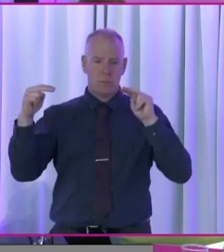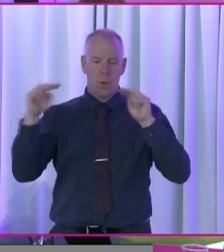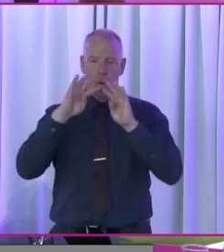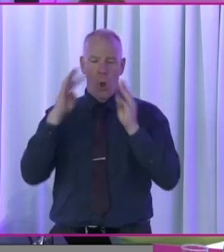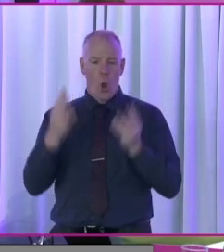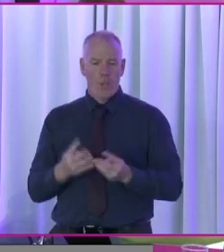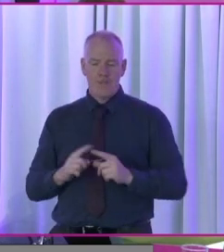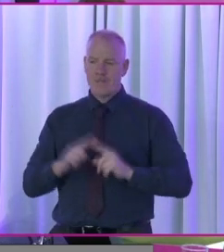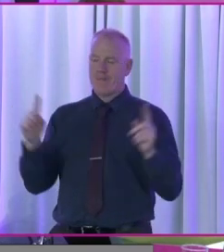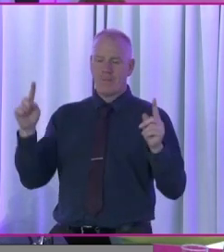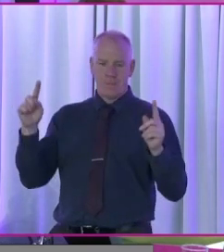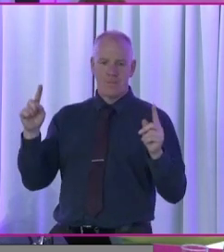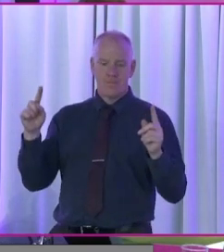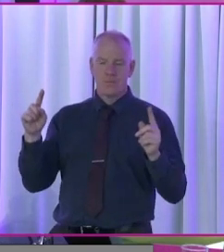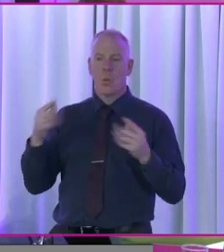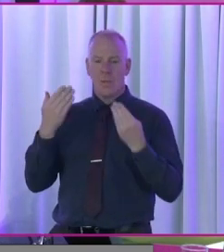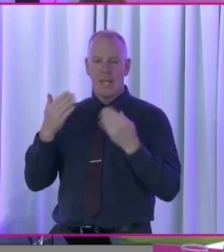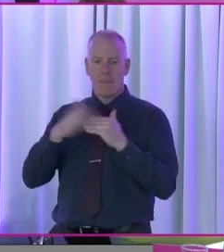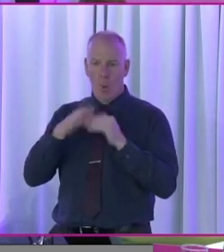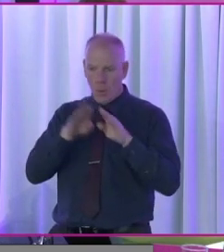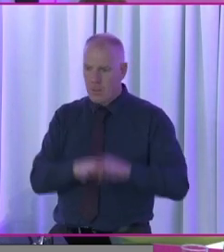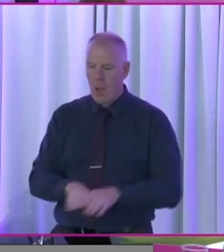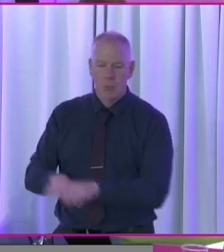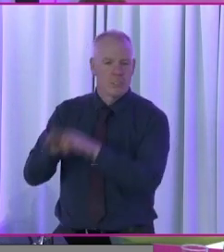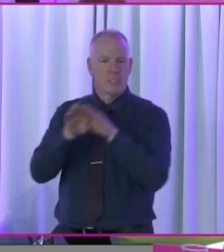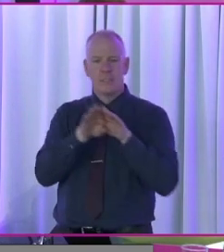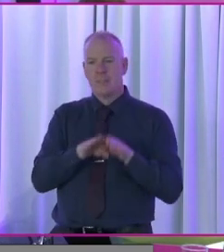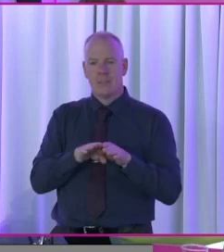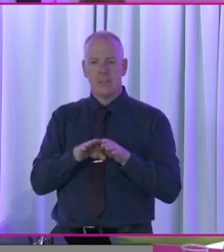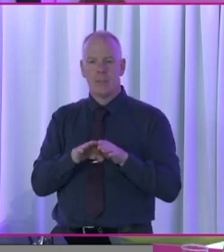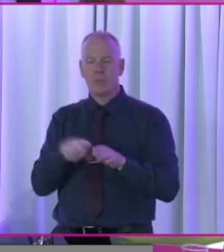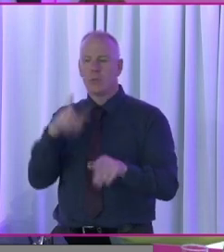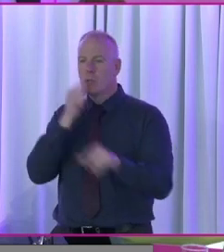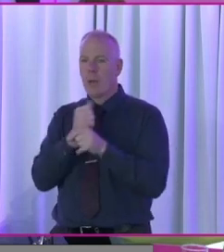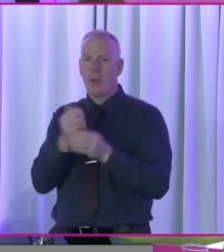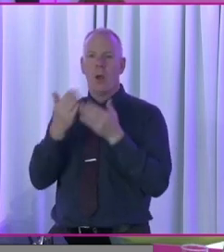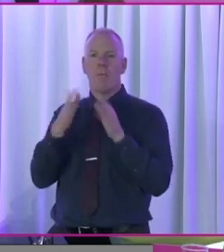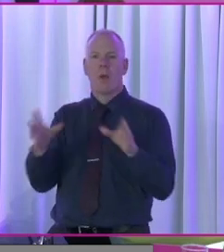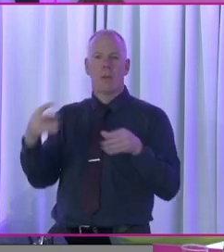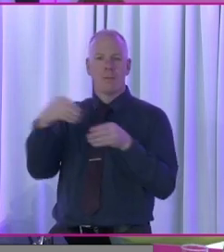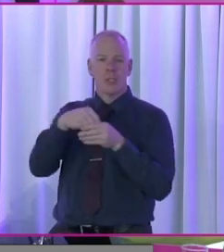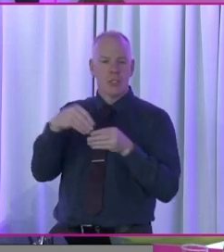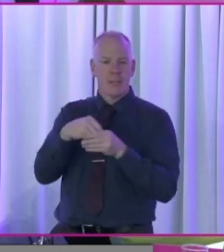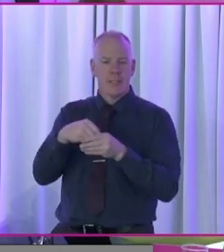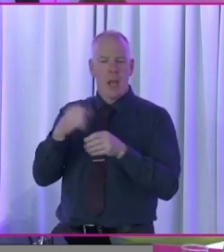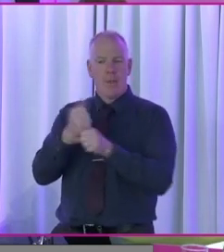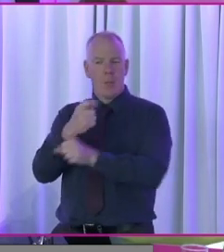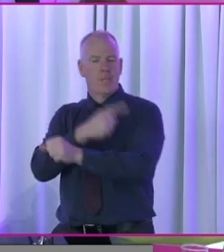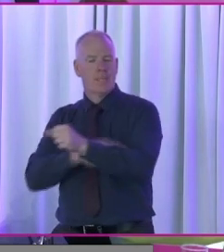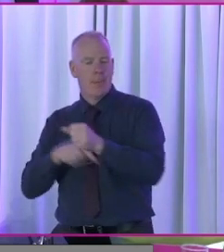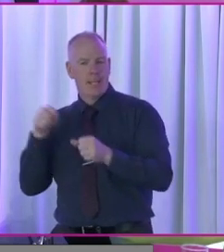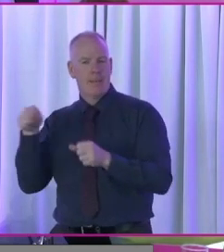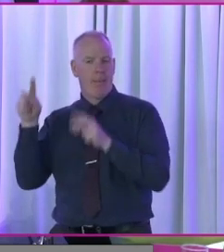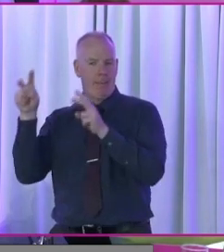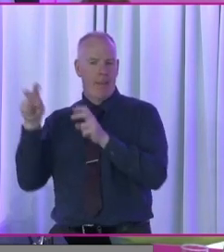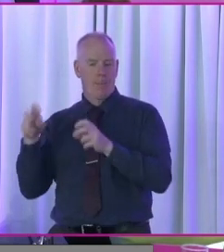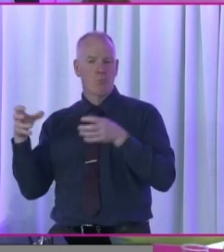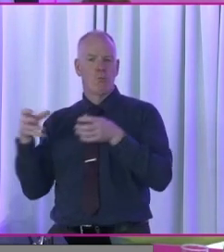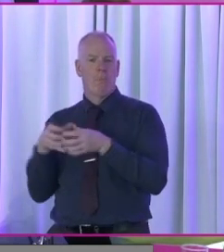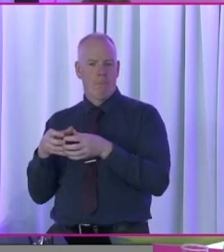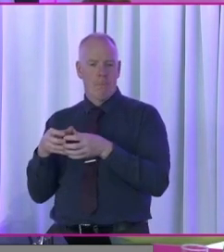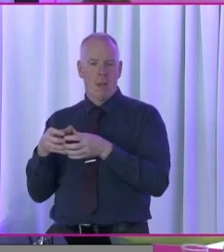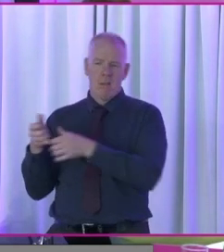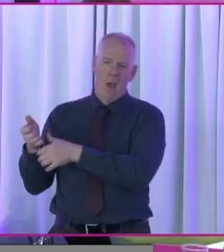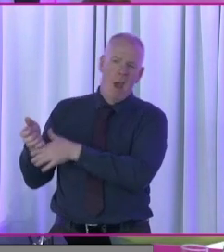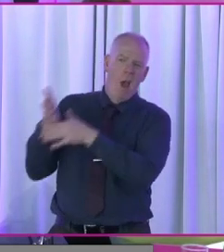really need to deepen democracy more in the context of public participation and disability thematic groups within